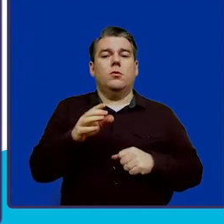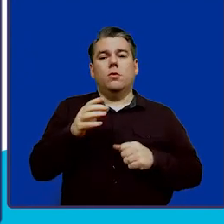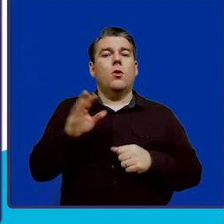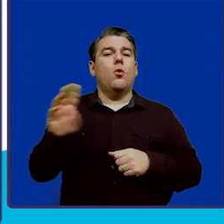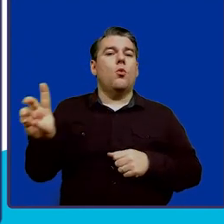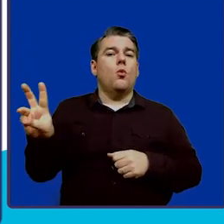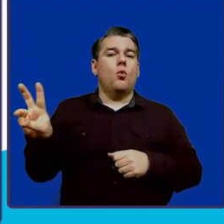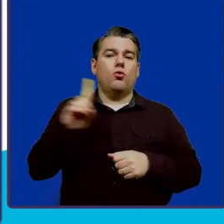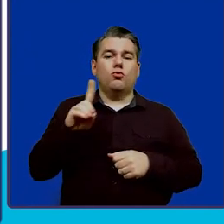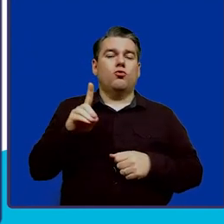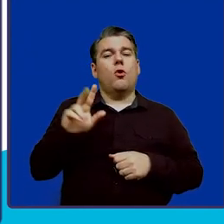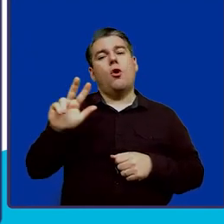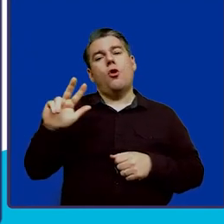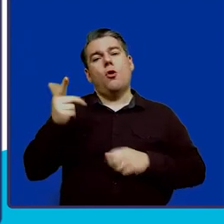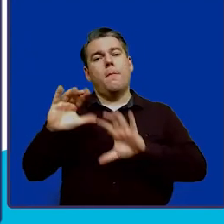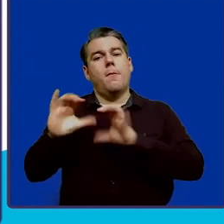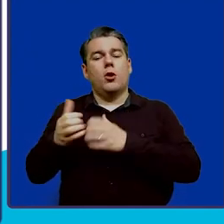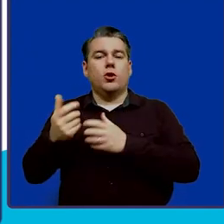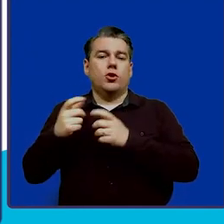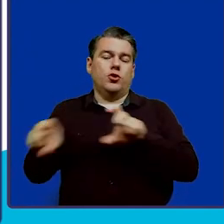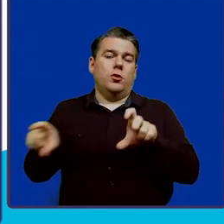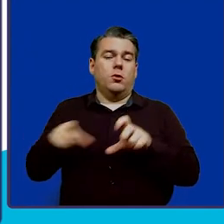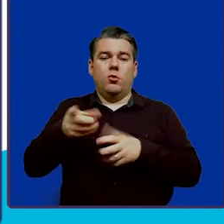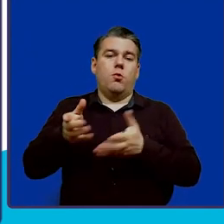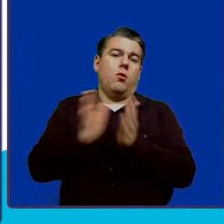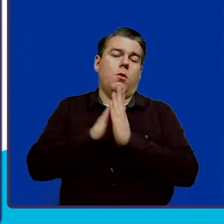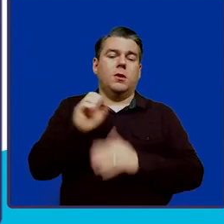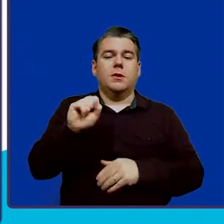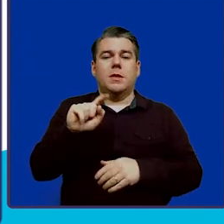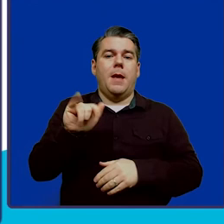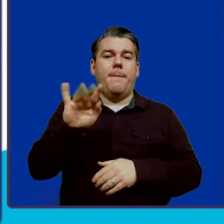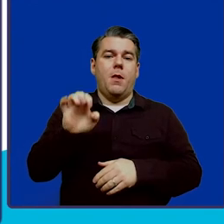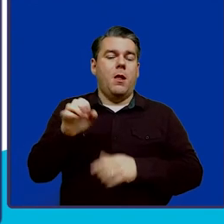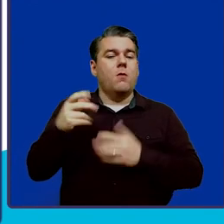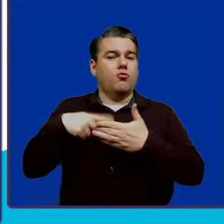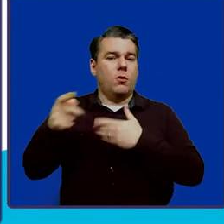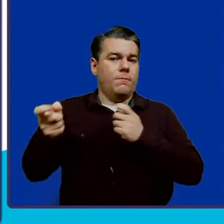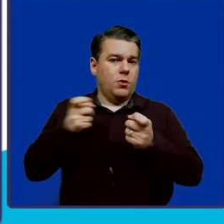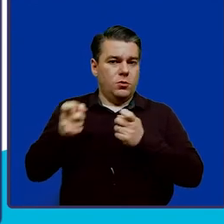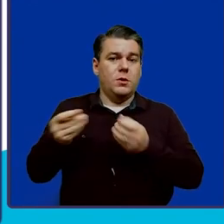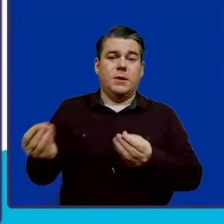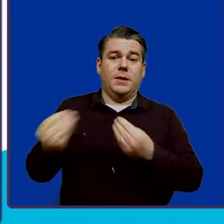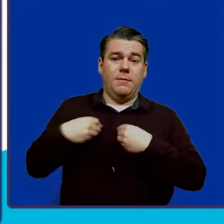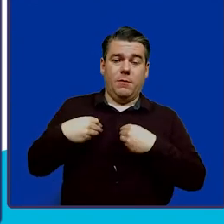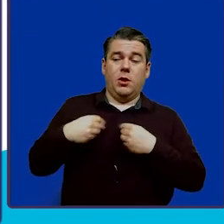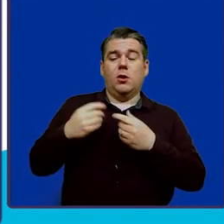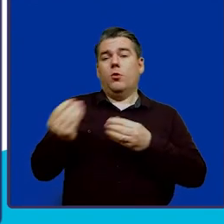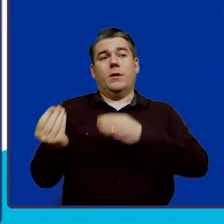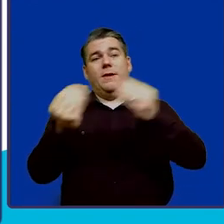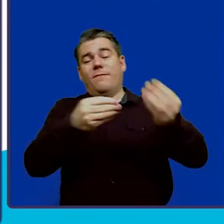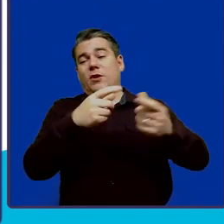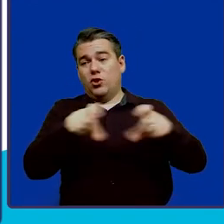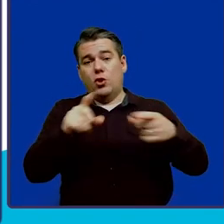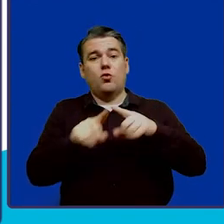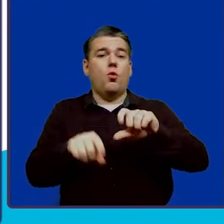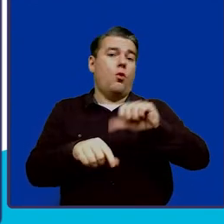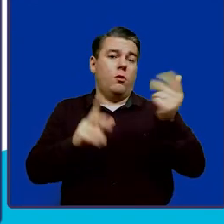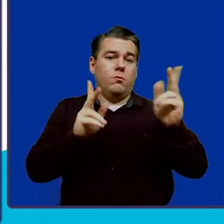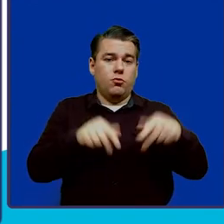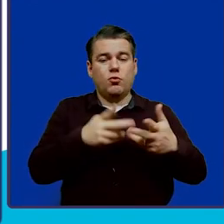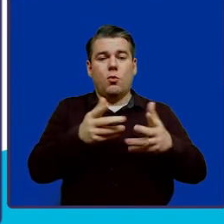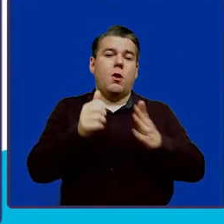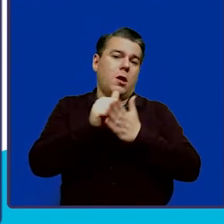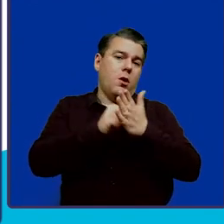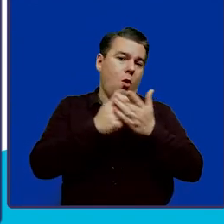third-party check in which you request Stable Program Manager to issue a check to a third party or the account